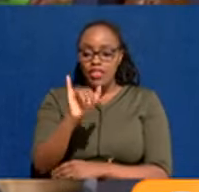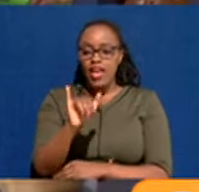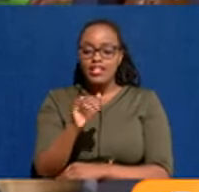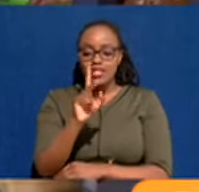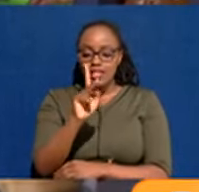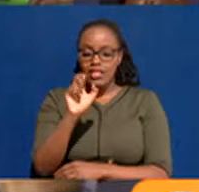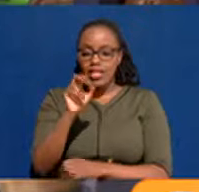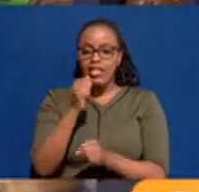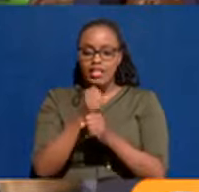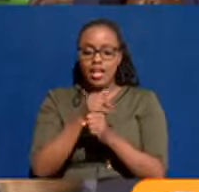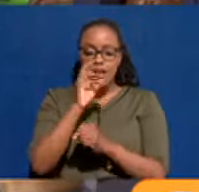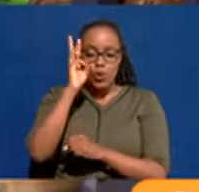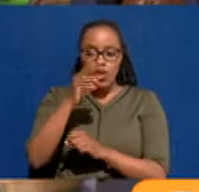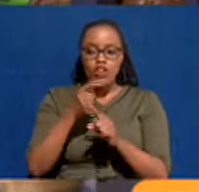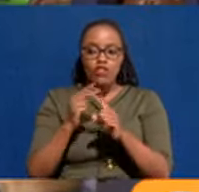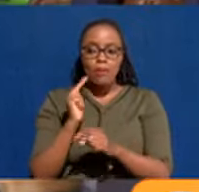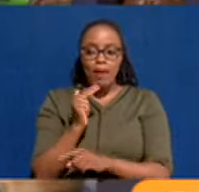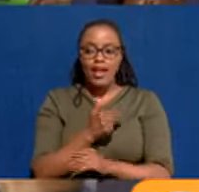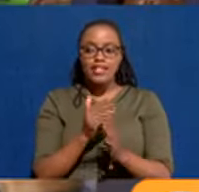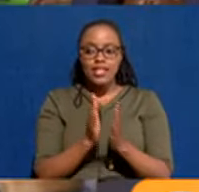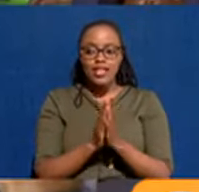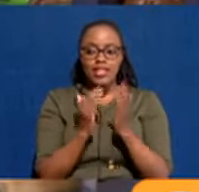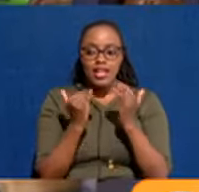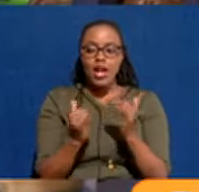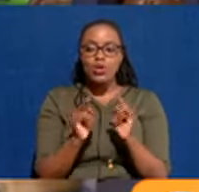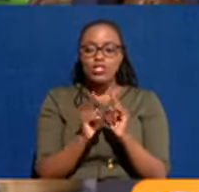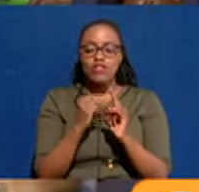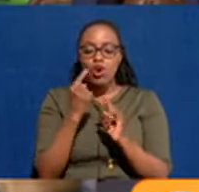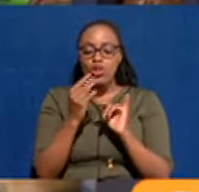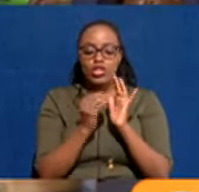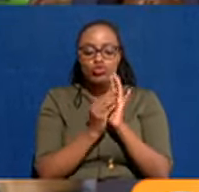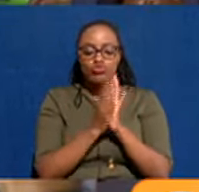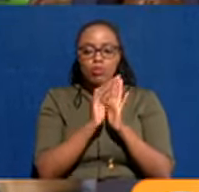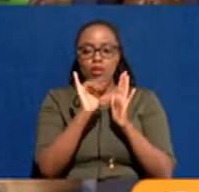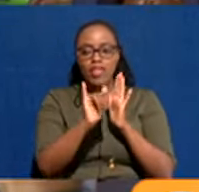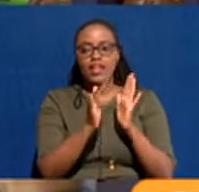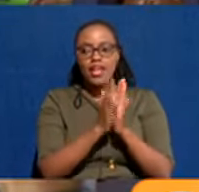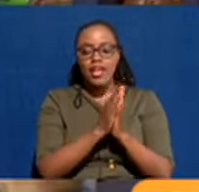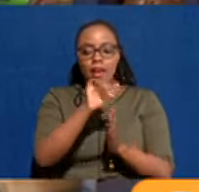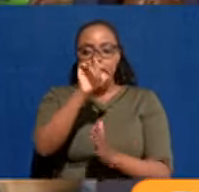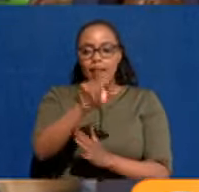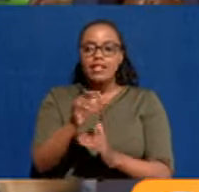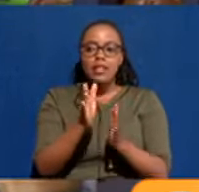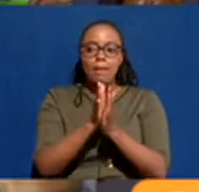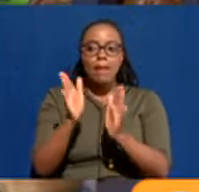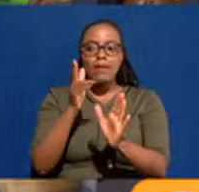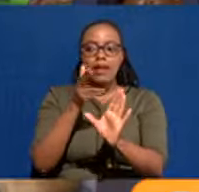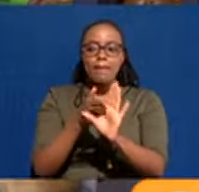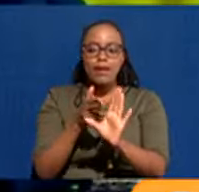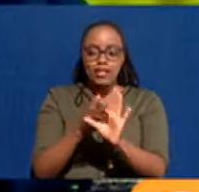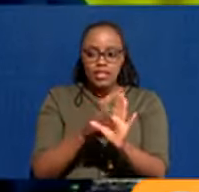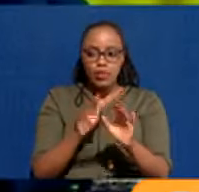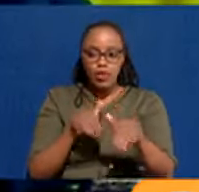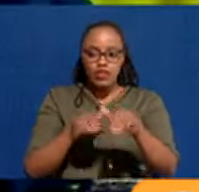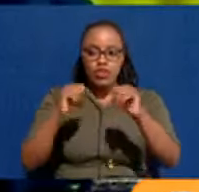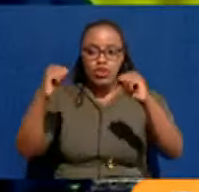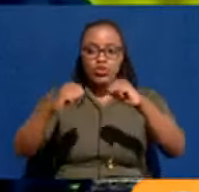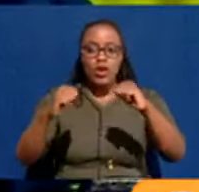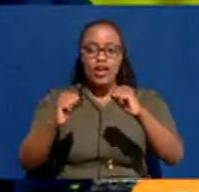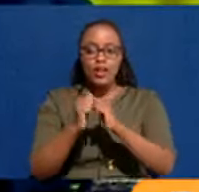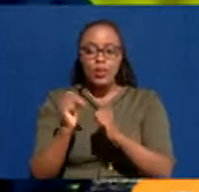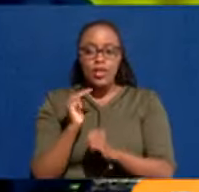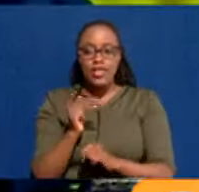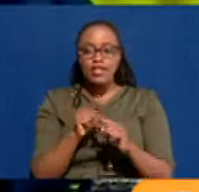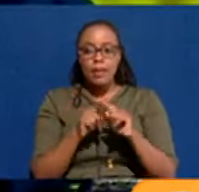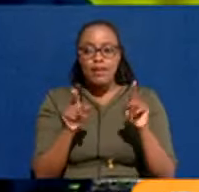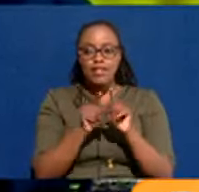actually done from our side. We're just now to Gazette because, you know, now we must do public participation. So people also agree with us. But I'm